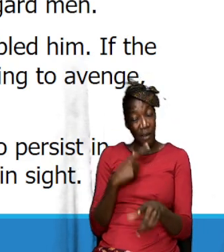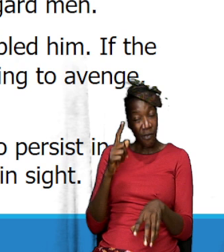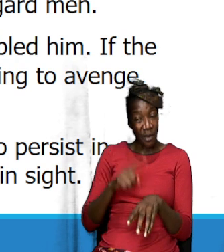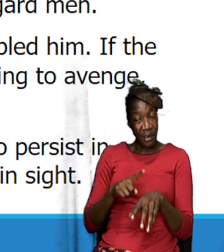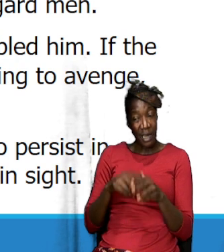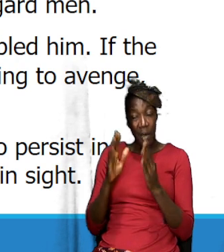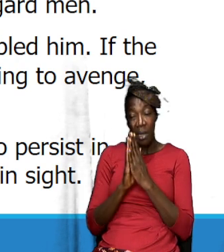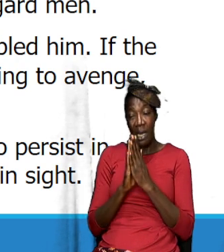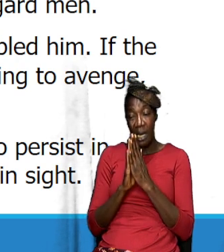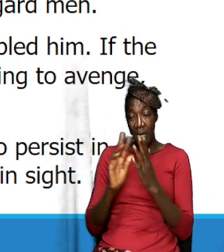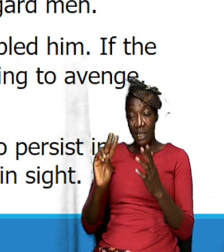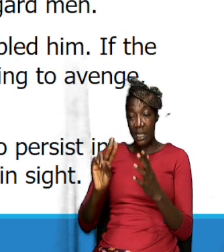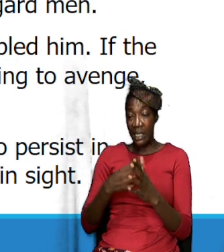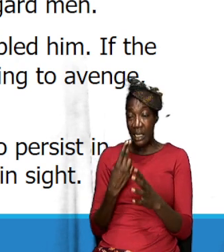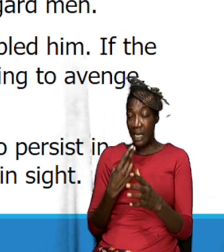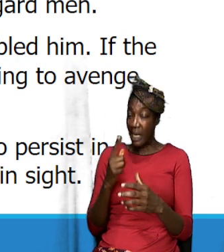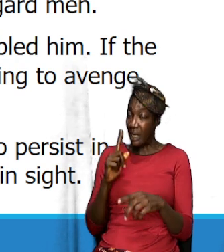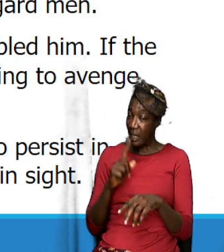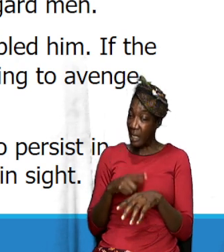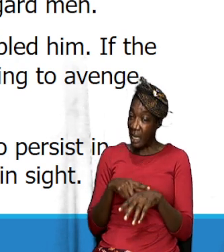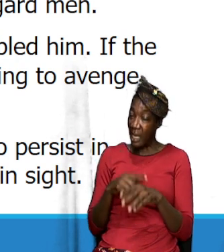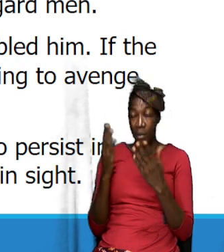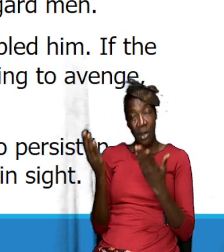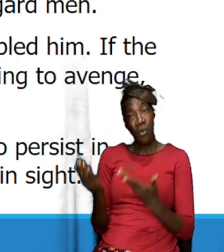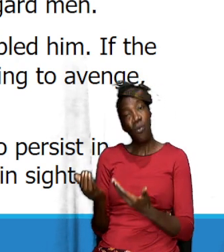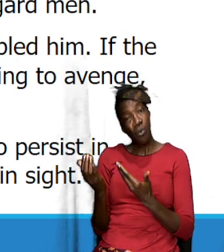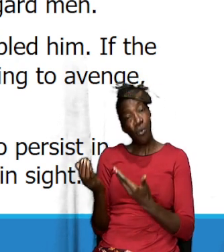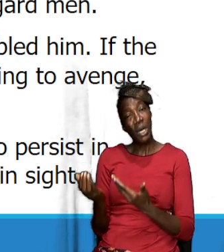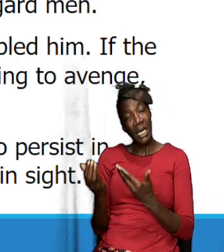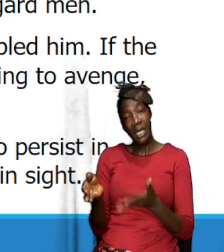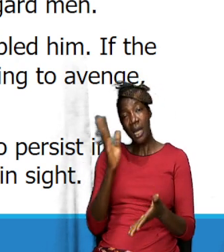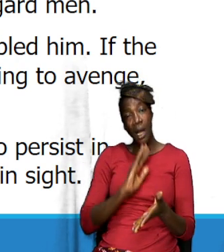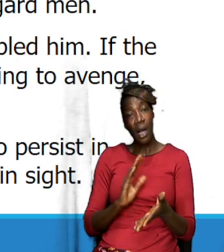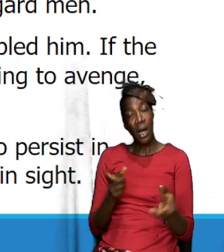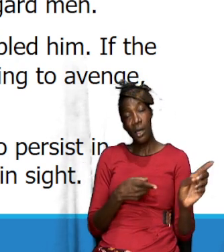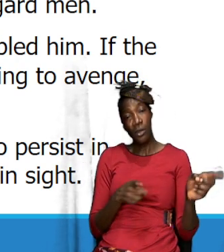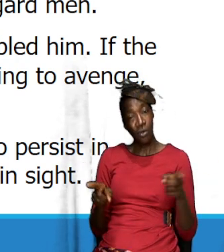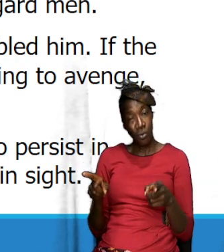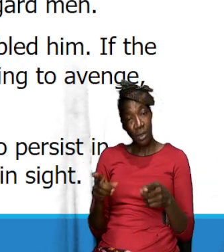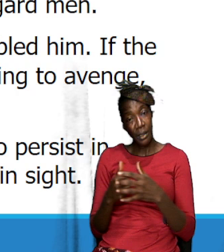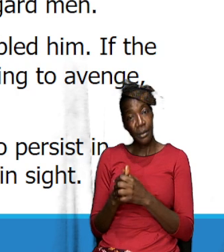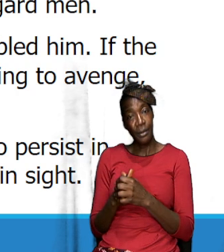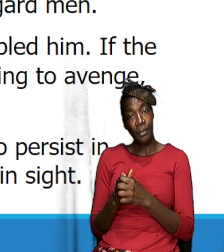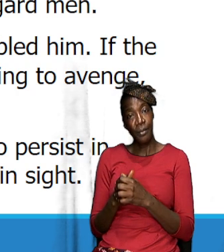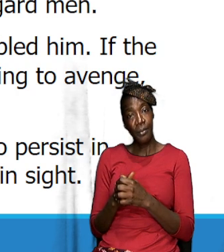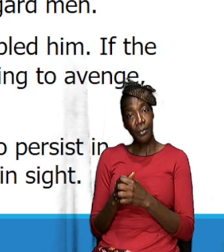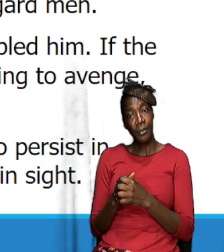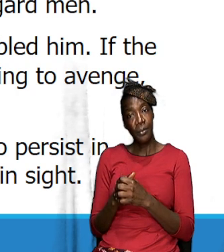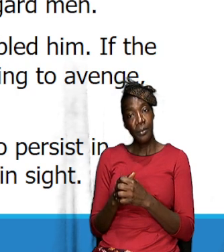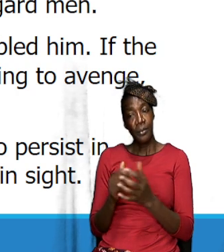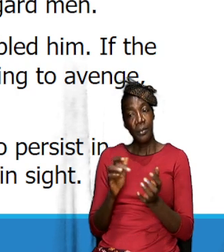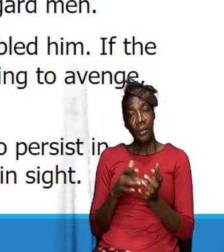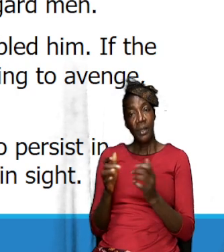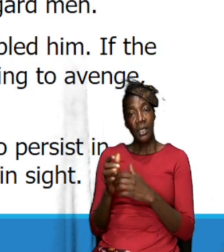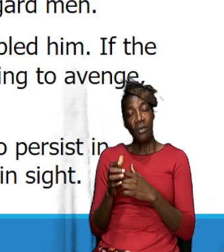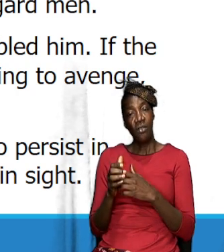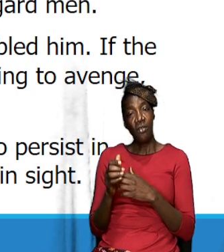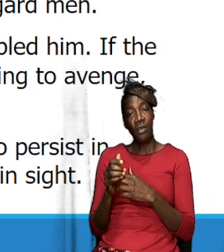time and I'm going to wait on God for God to do it so you know Jesus